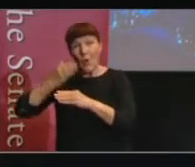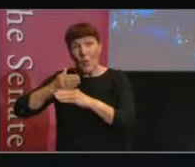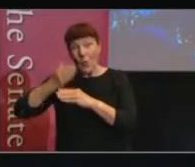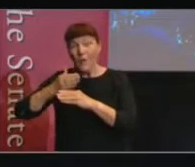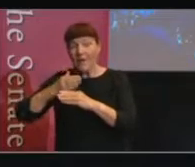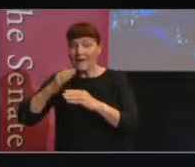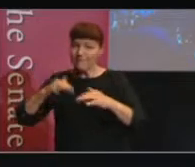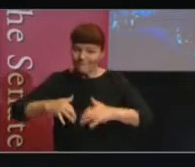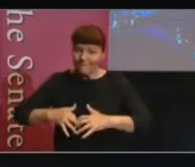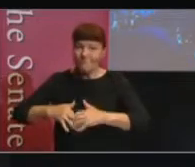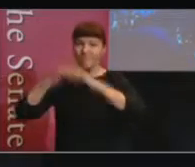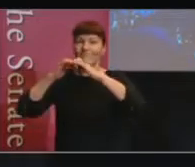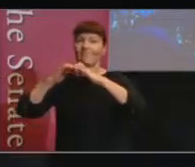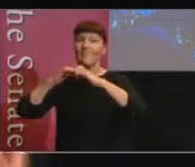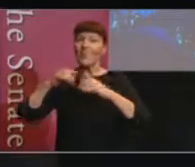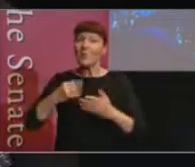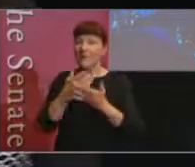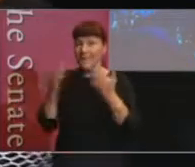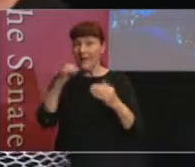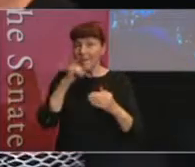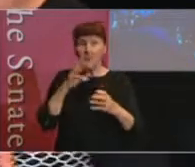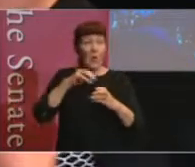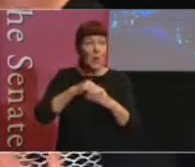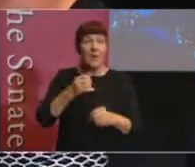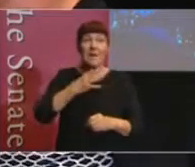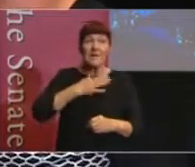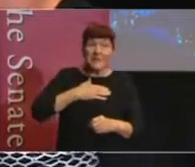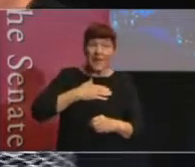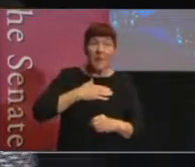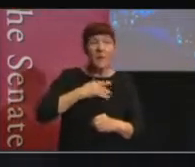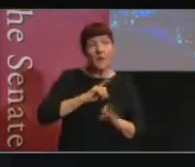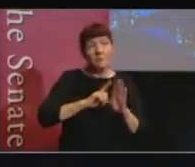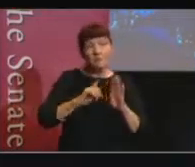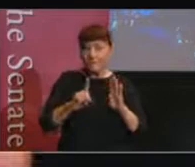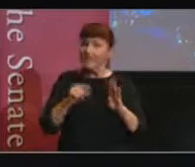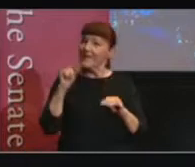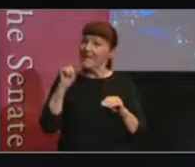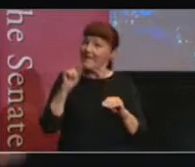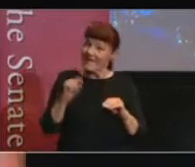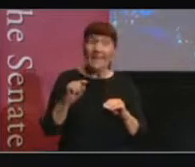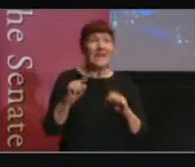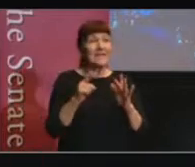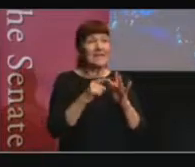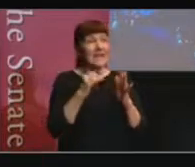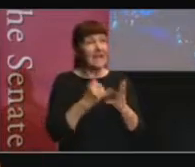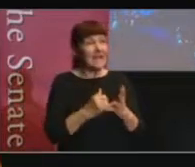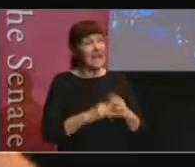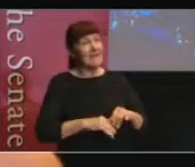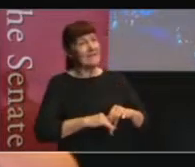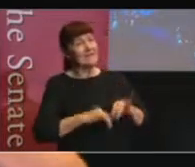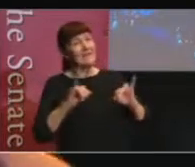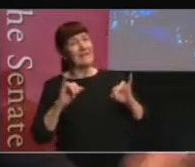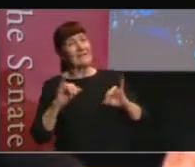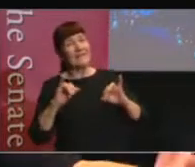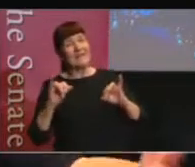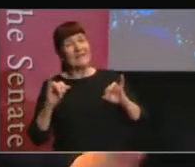committees, that many people who, including myself, were appearing before and saying this is a disaster. This